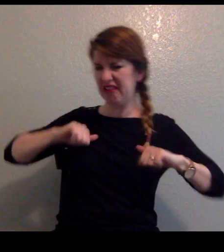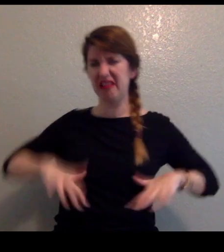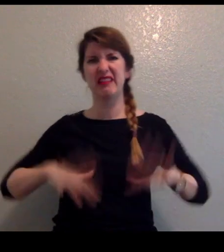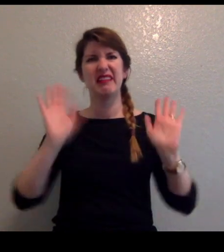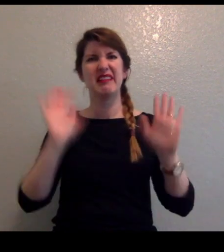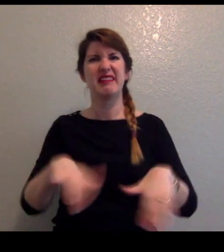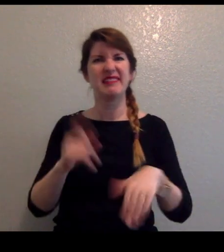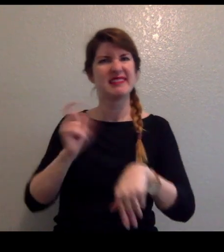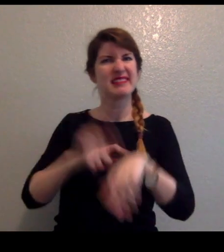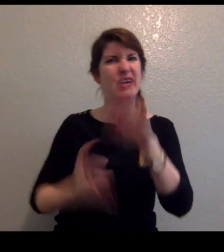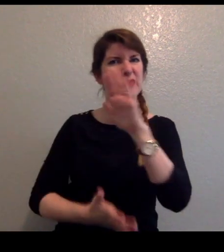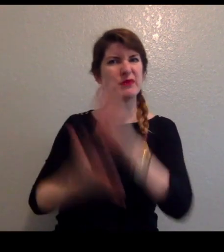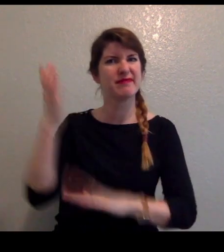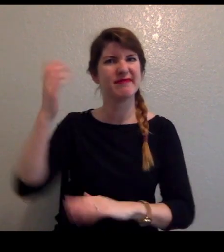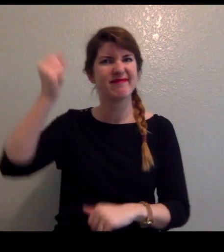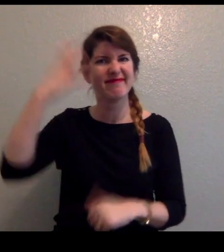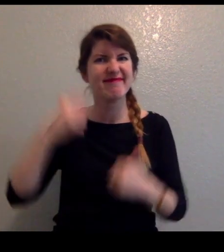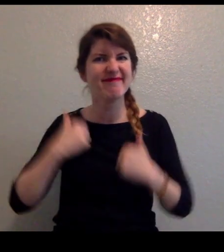Oh, don't be so dramatic.